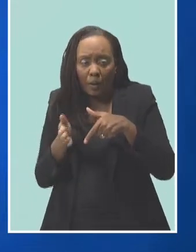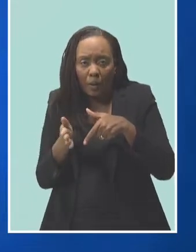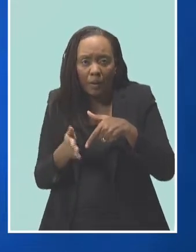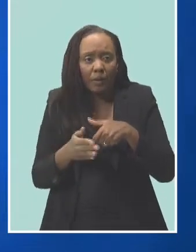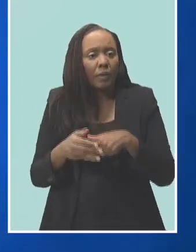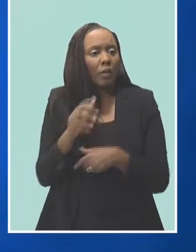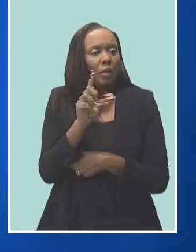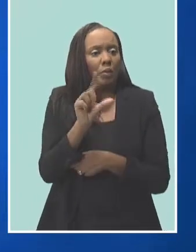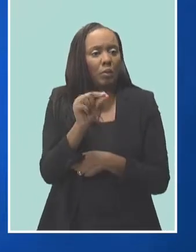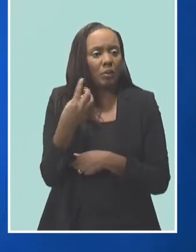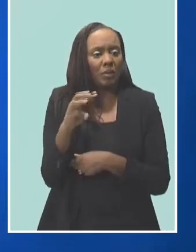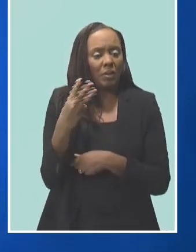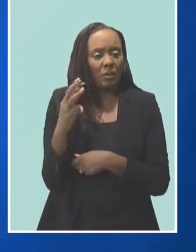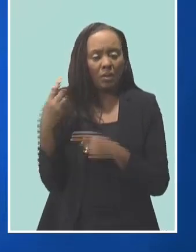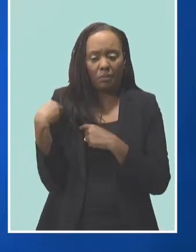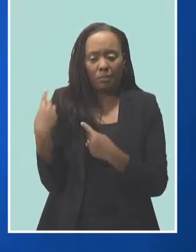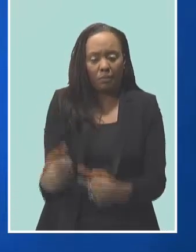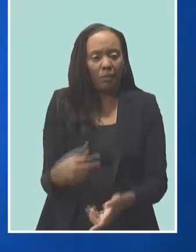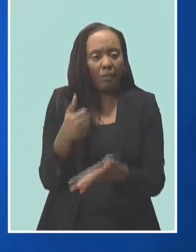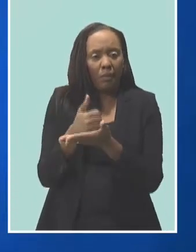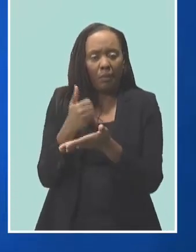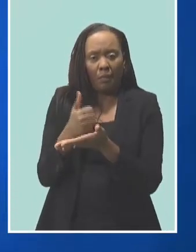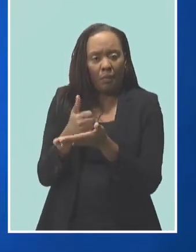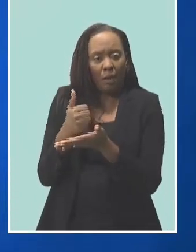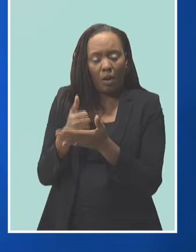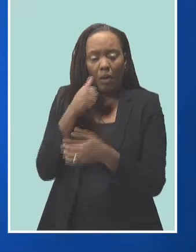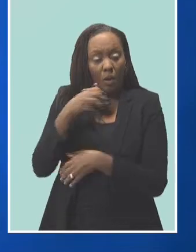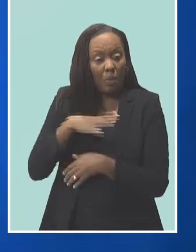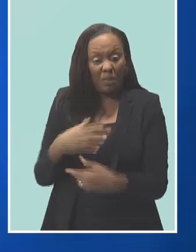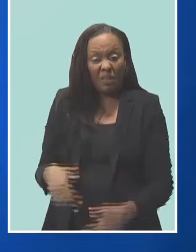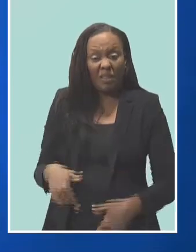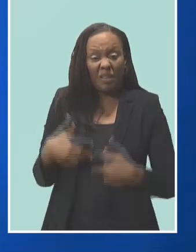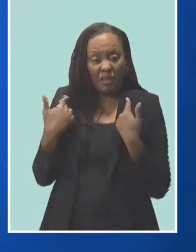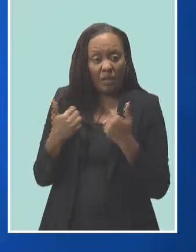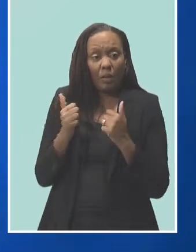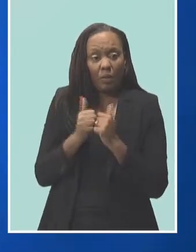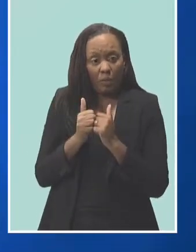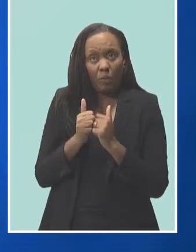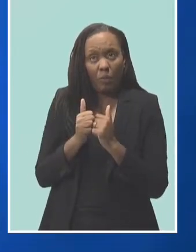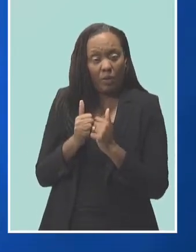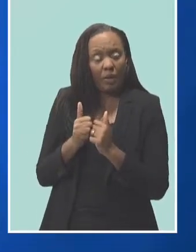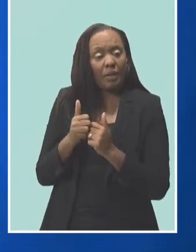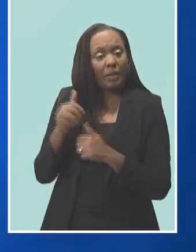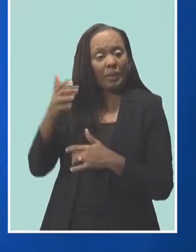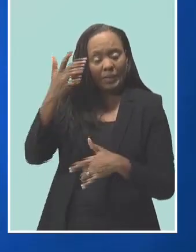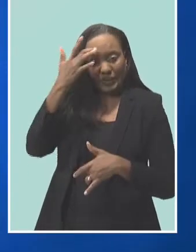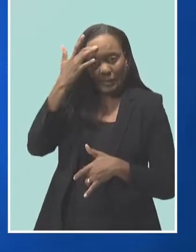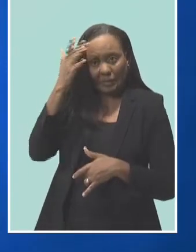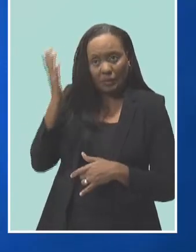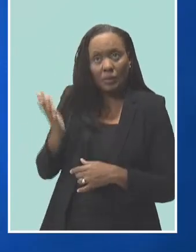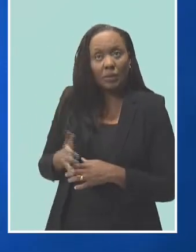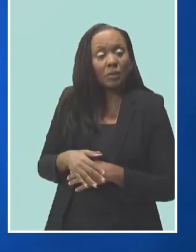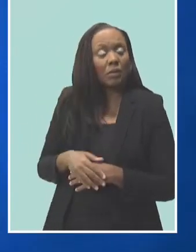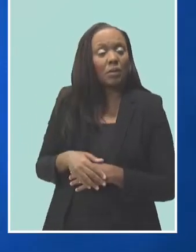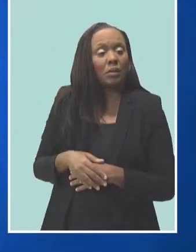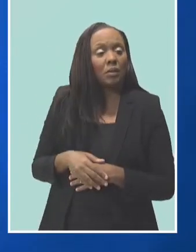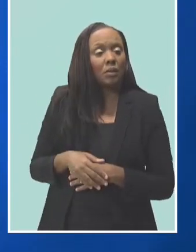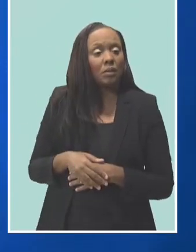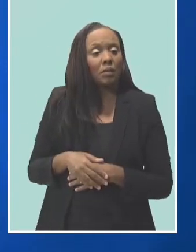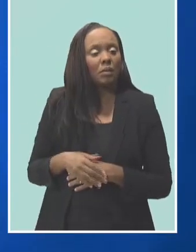women living with the disorder through the Katrina Endometriosis Fund Association of Barbados. So far we have started to do outreach